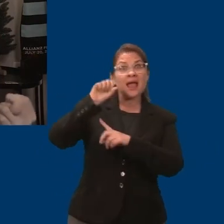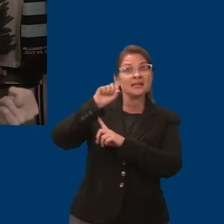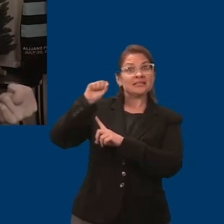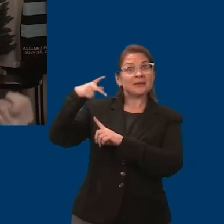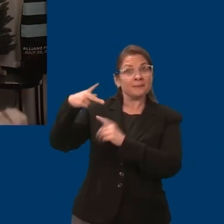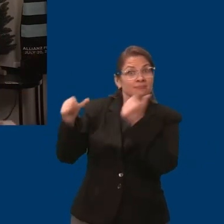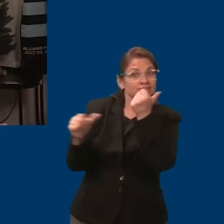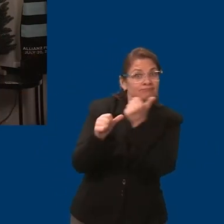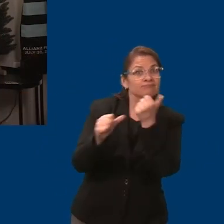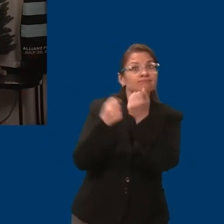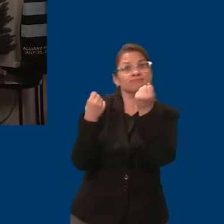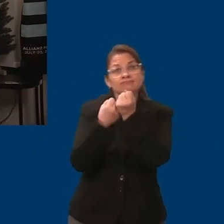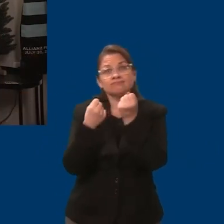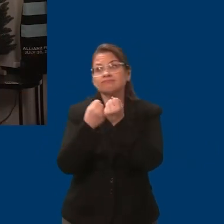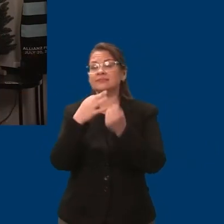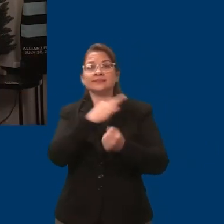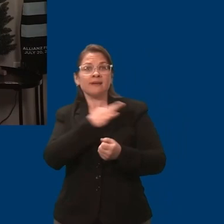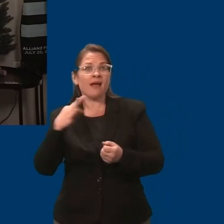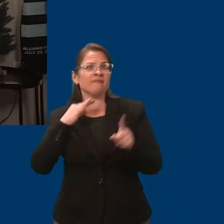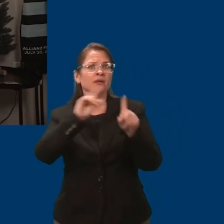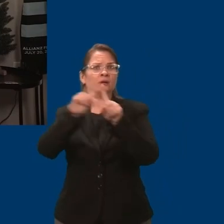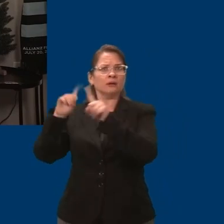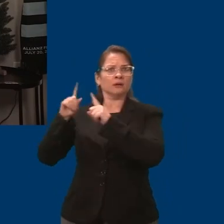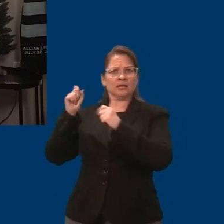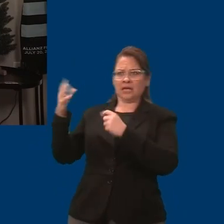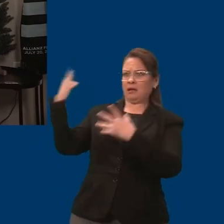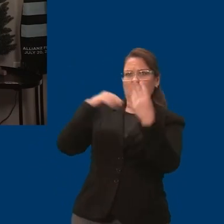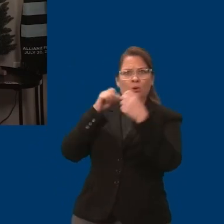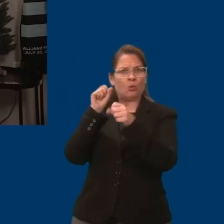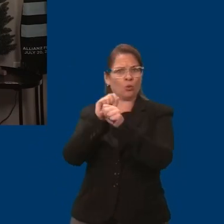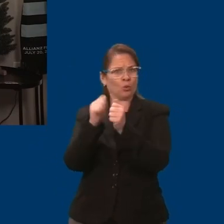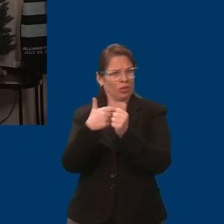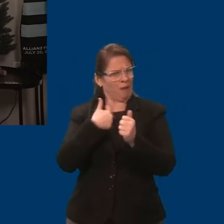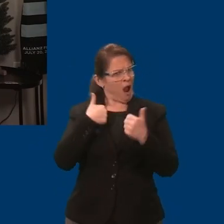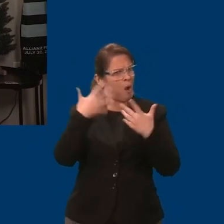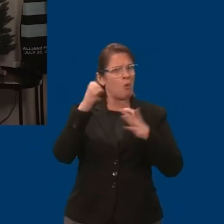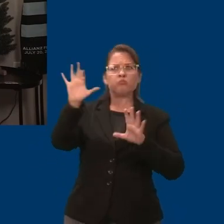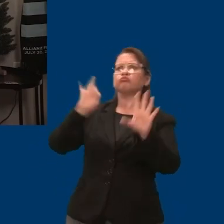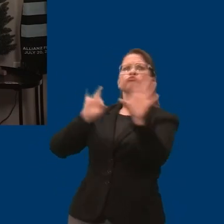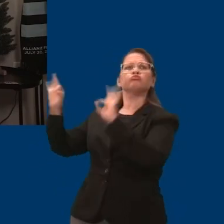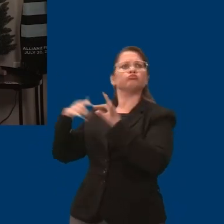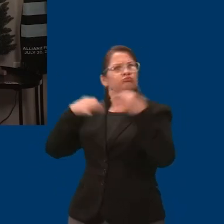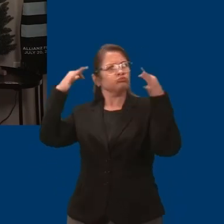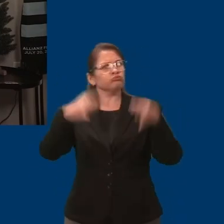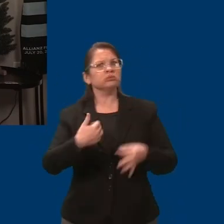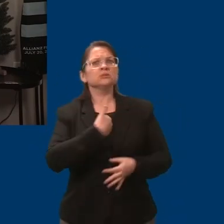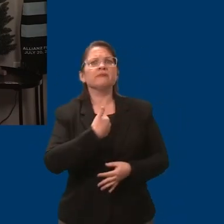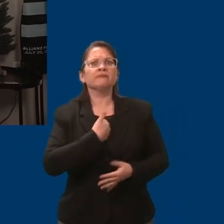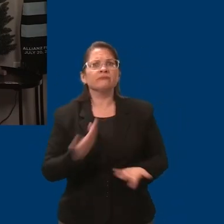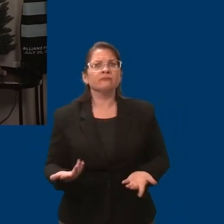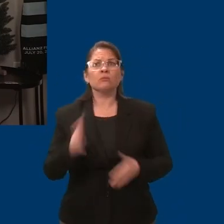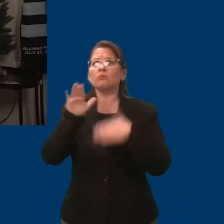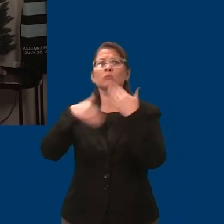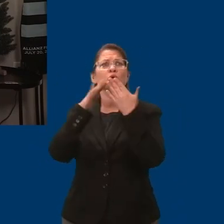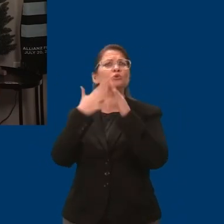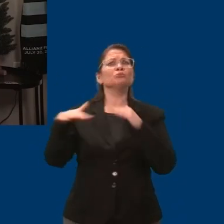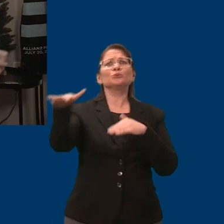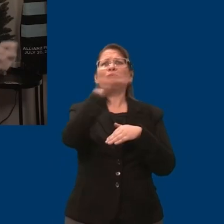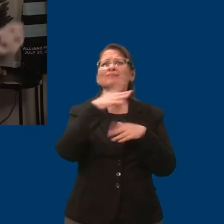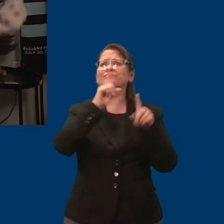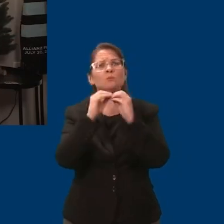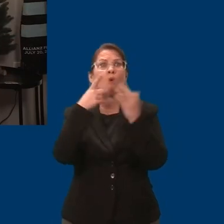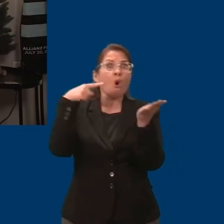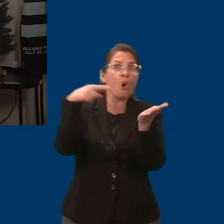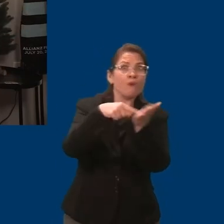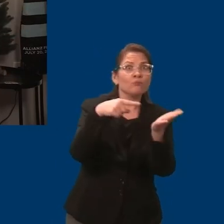individual needs. I want to be part of an inclusive community with people of all ages, abilities and backgrounds.